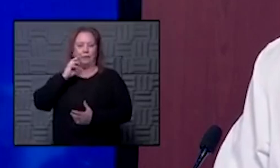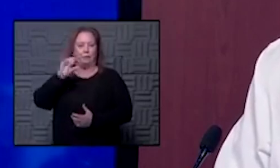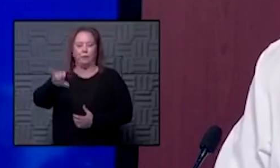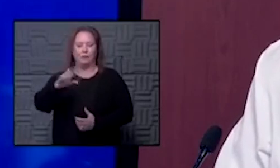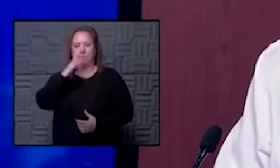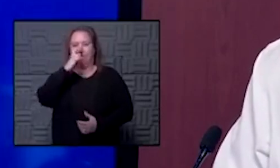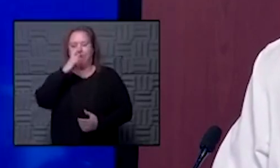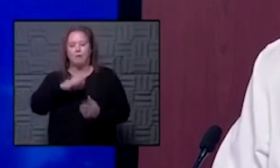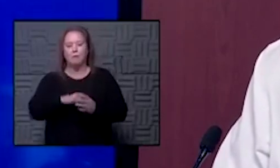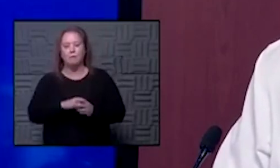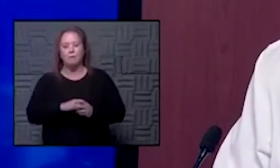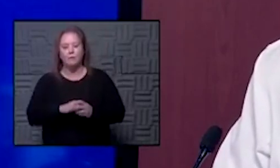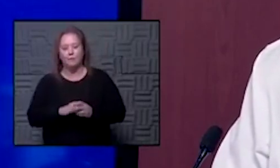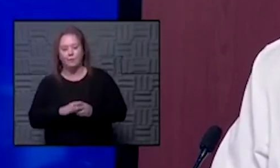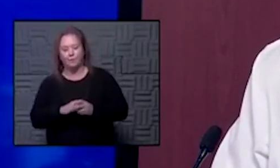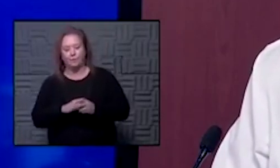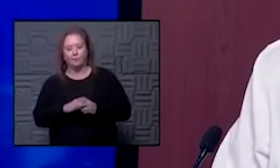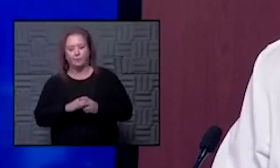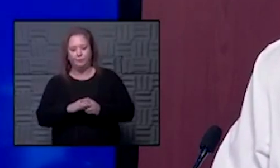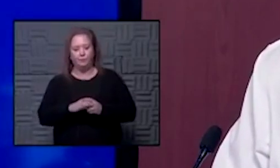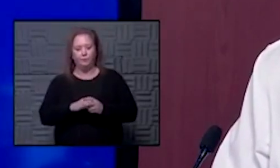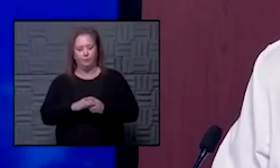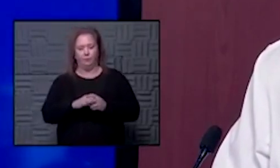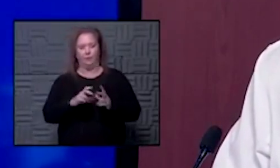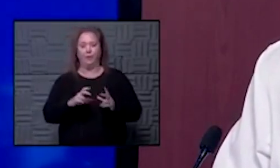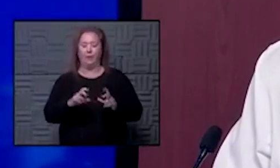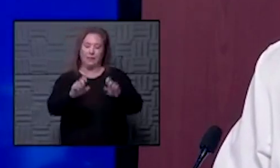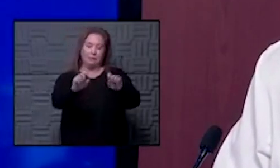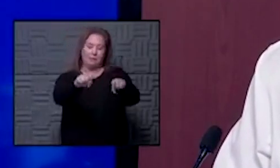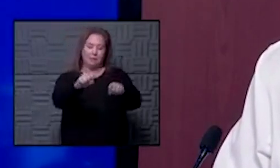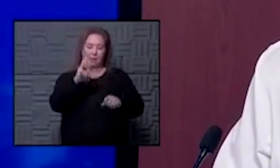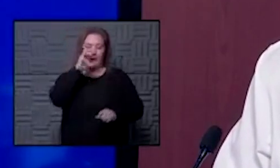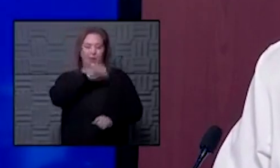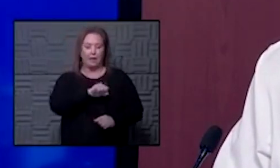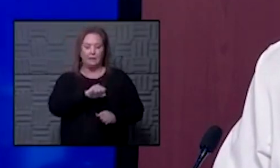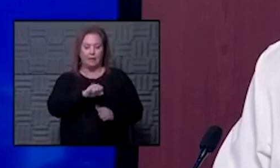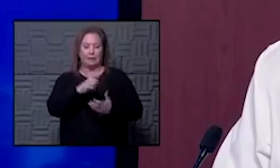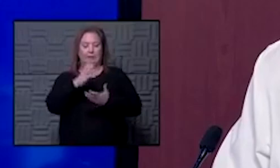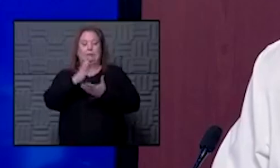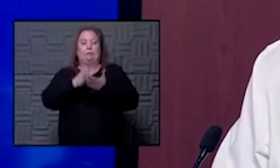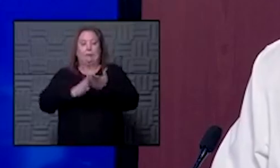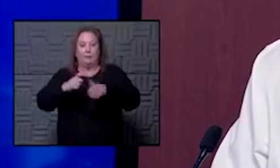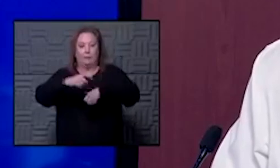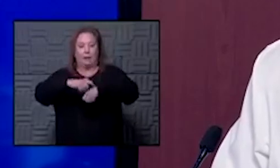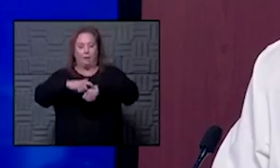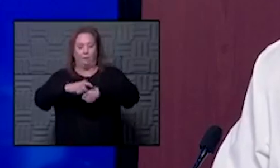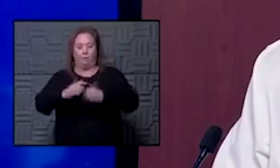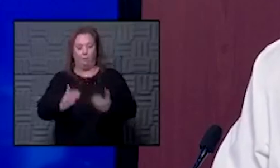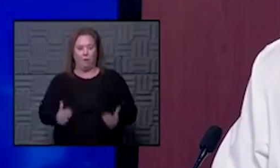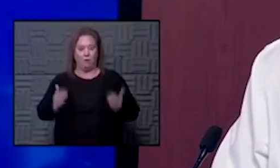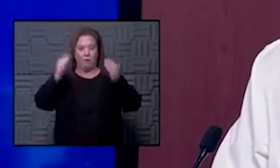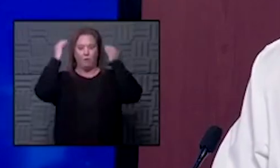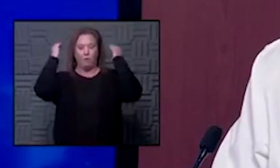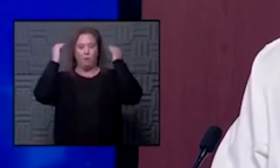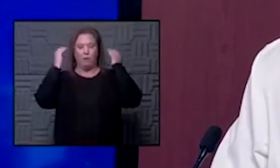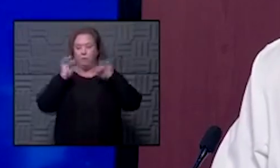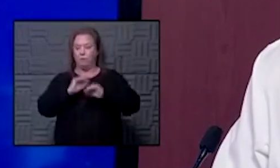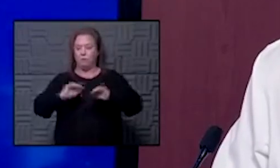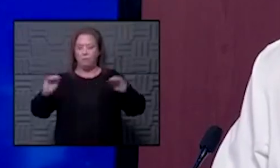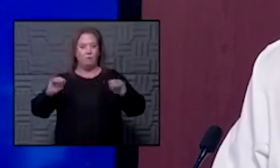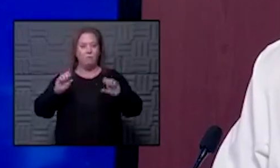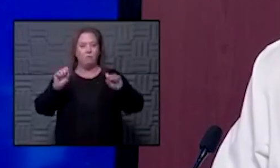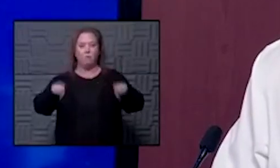that situation um it's very possible i suppose at some point if we truly are overwhelmed and you can't fit another